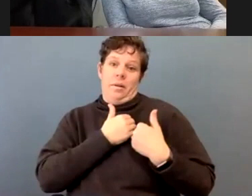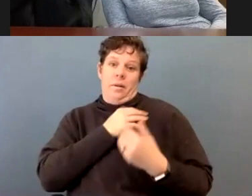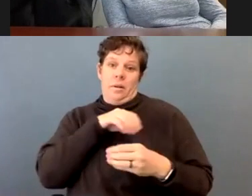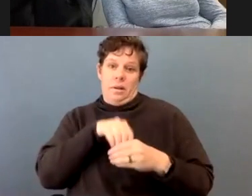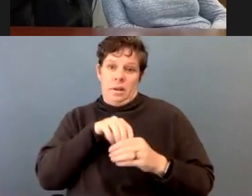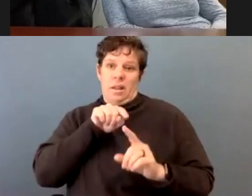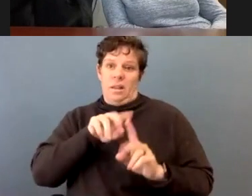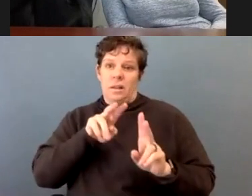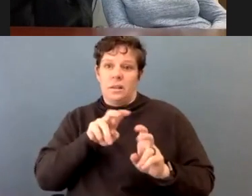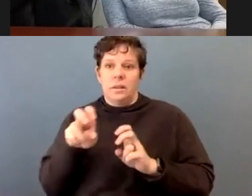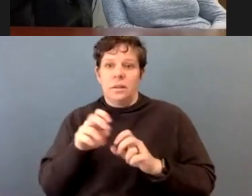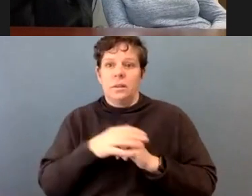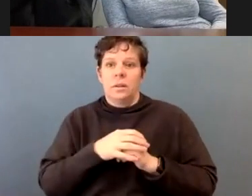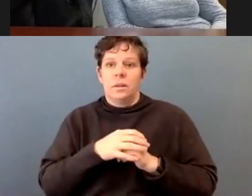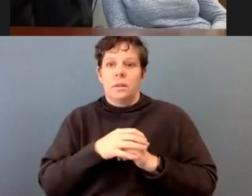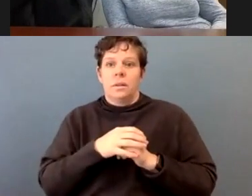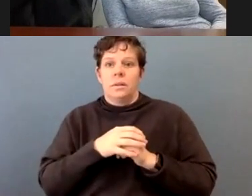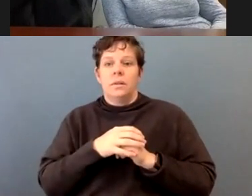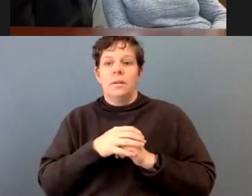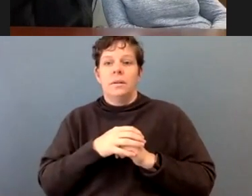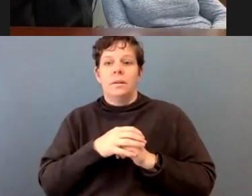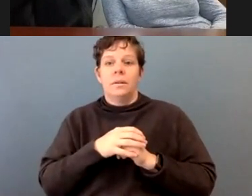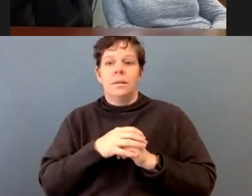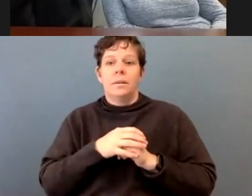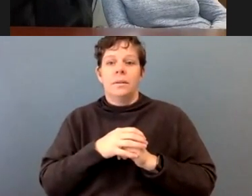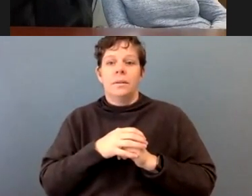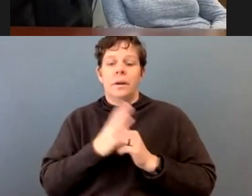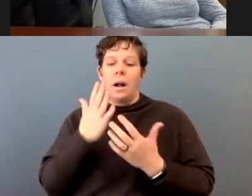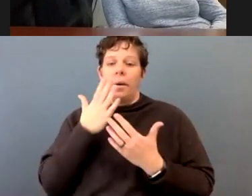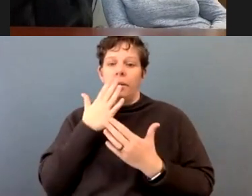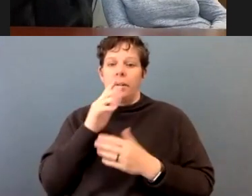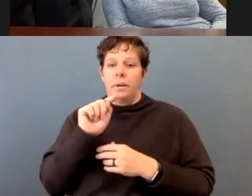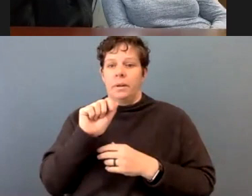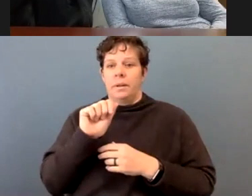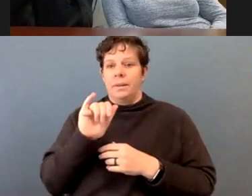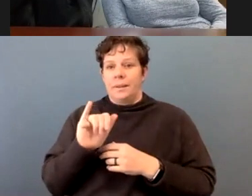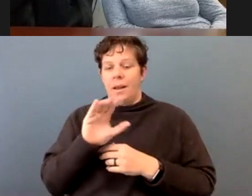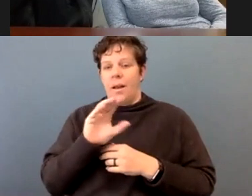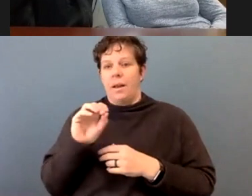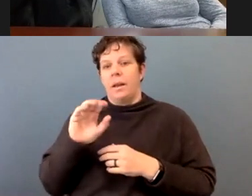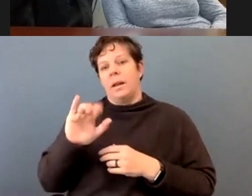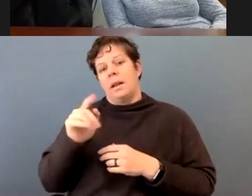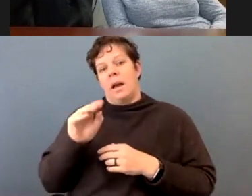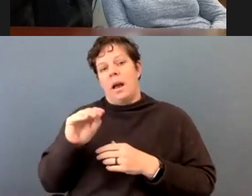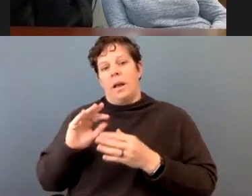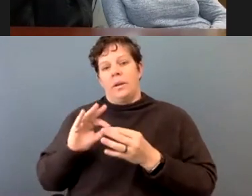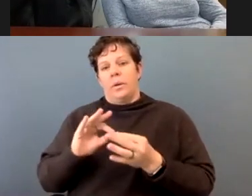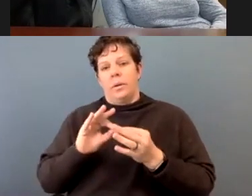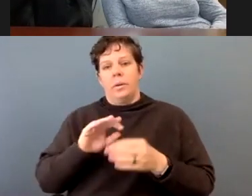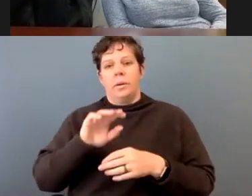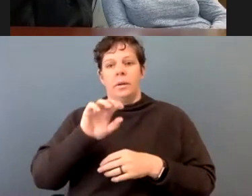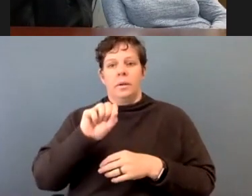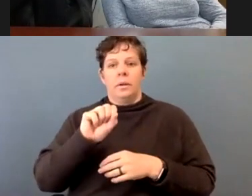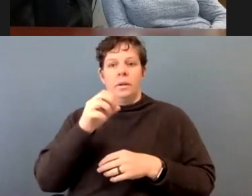I want to thank Ty and the Idaho Coalition, the Shoshone Bannocks